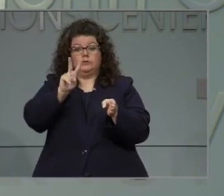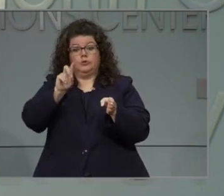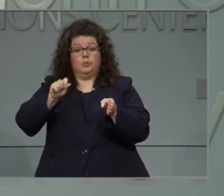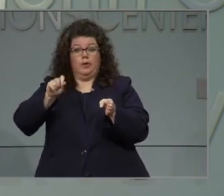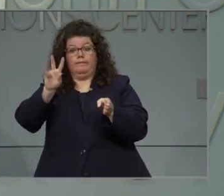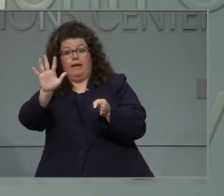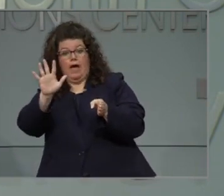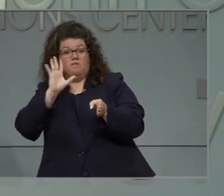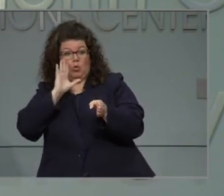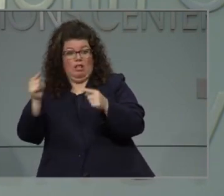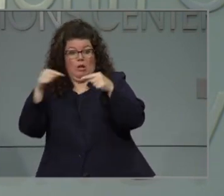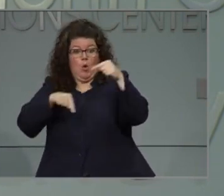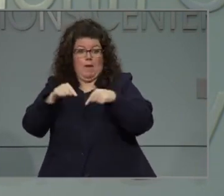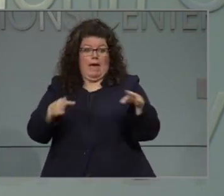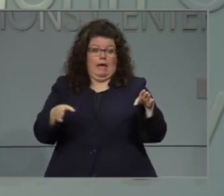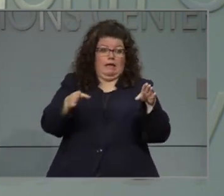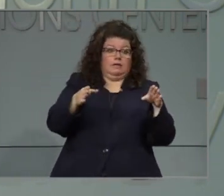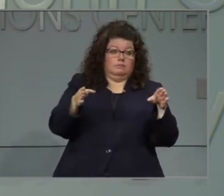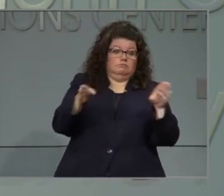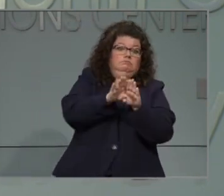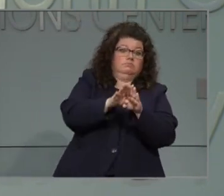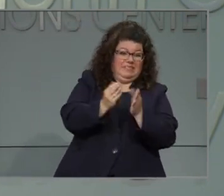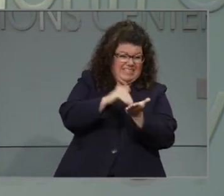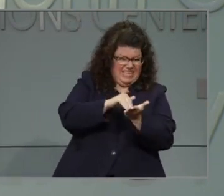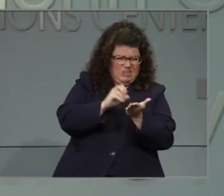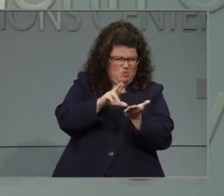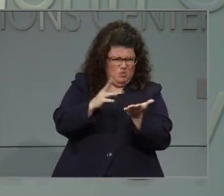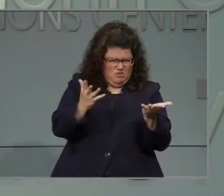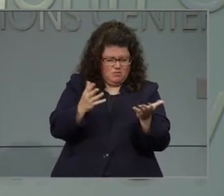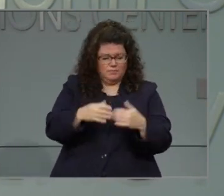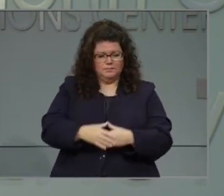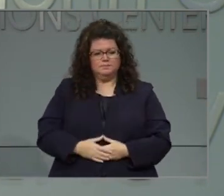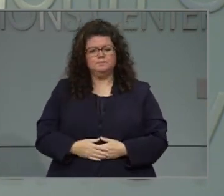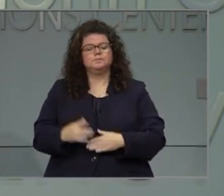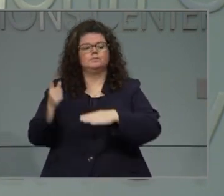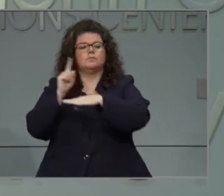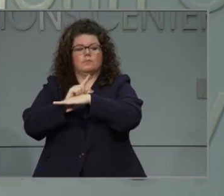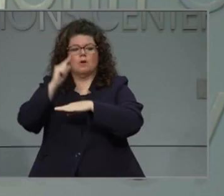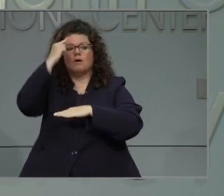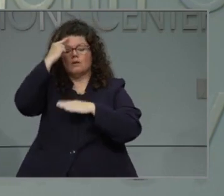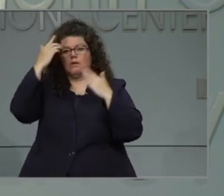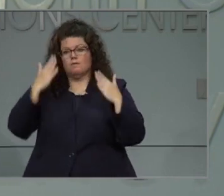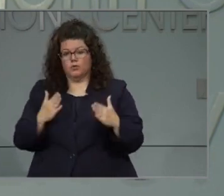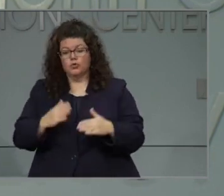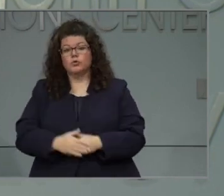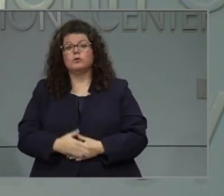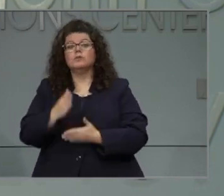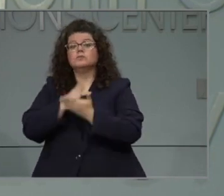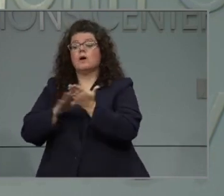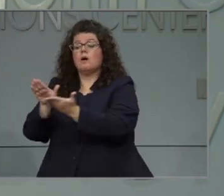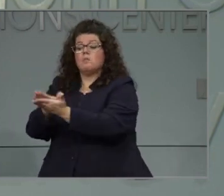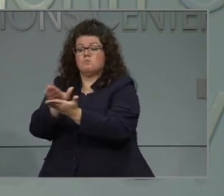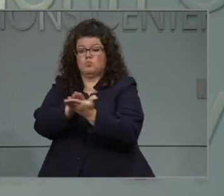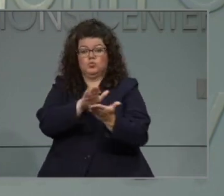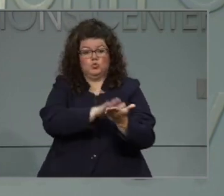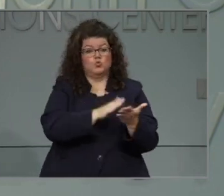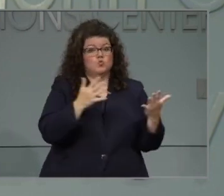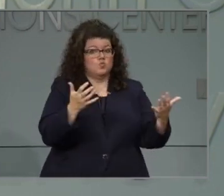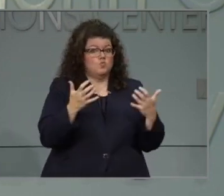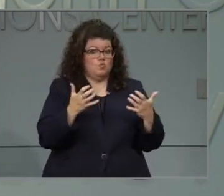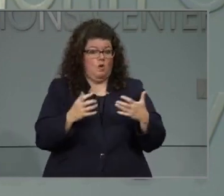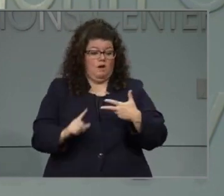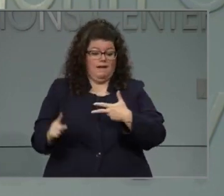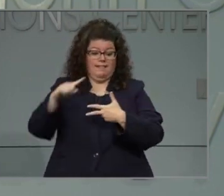districts have asked for this. I do know that there are a number of districts that do want to do more in-person instruction,